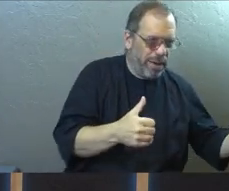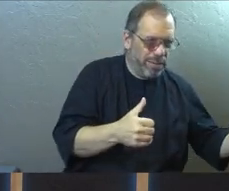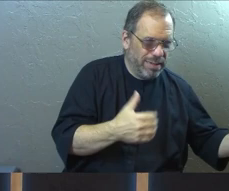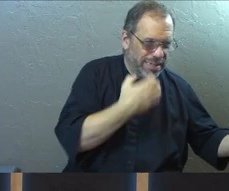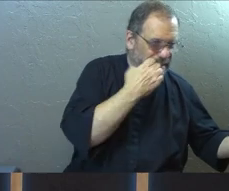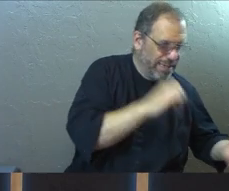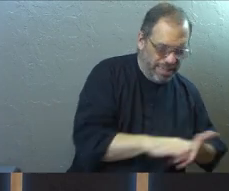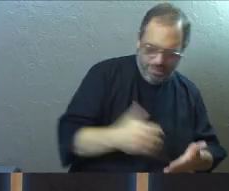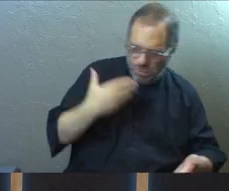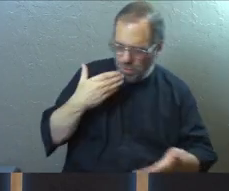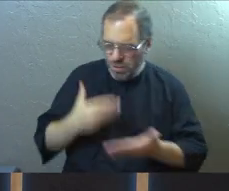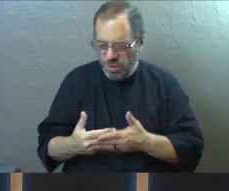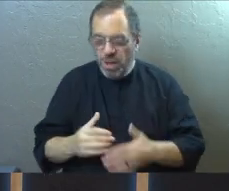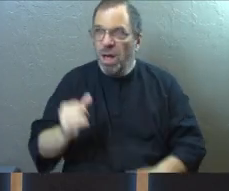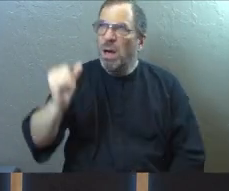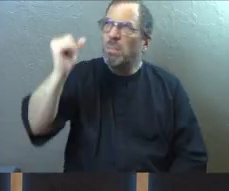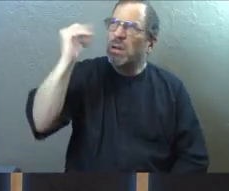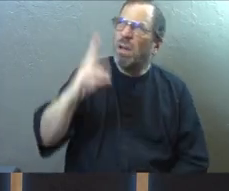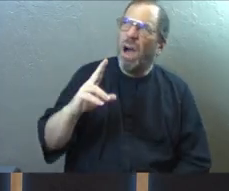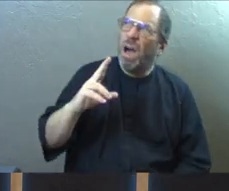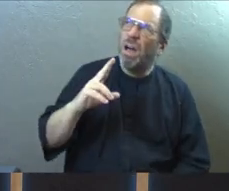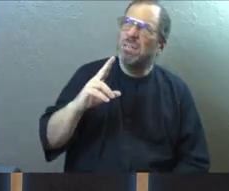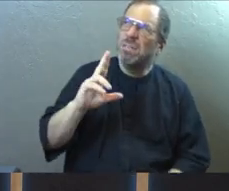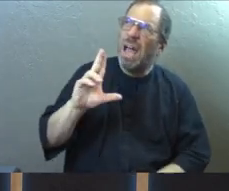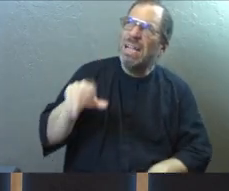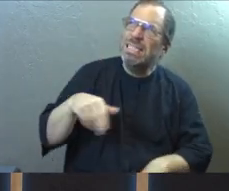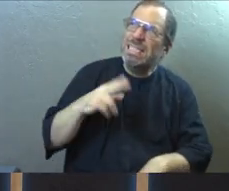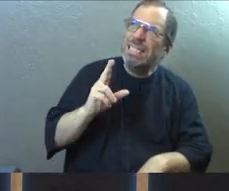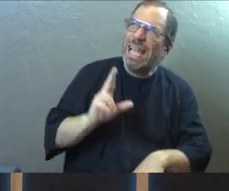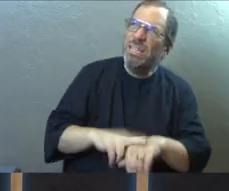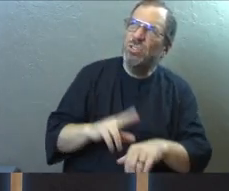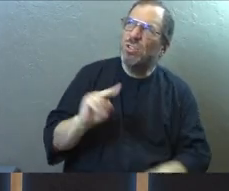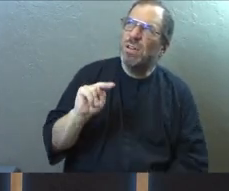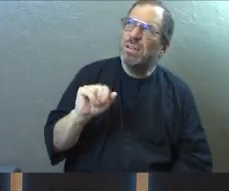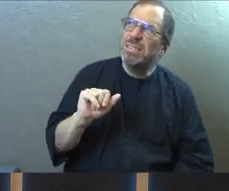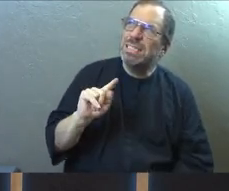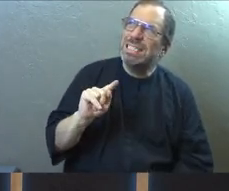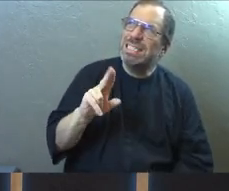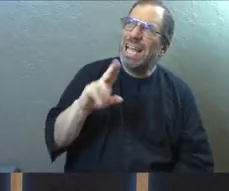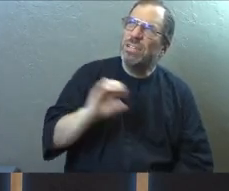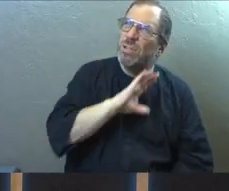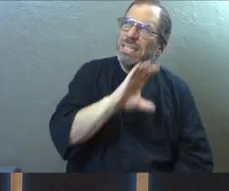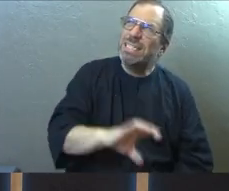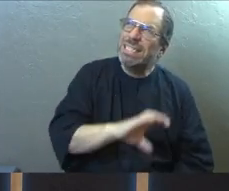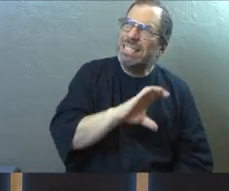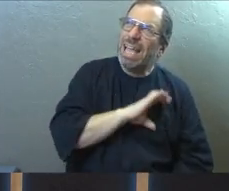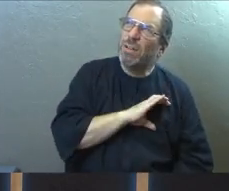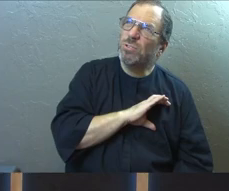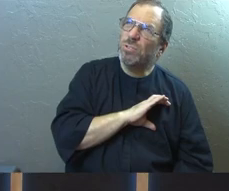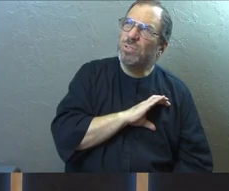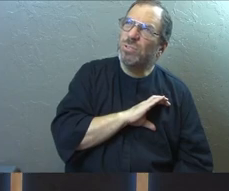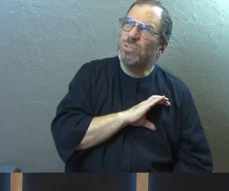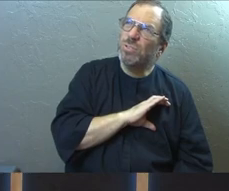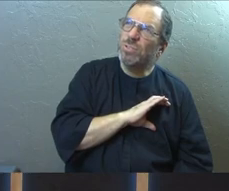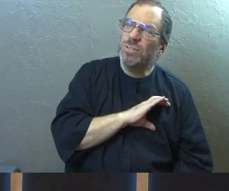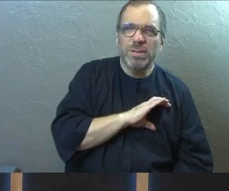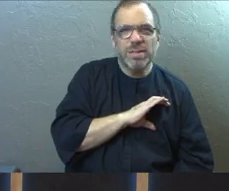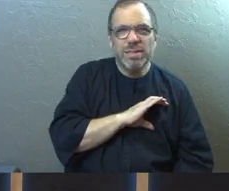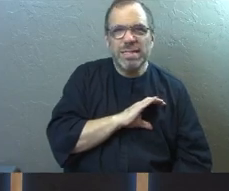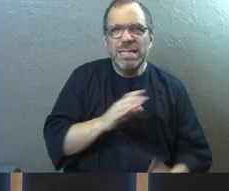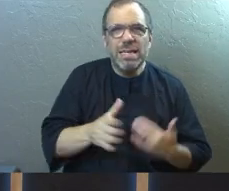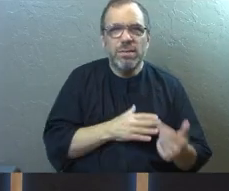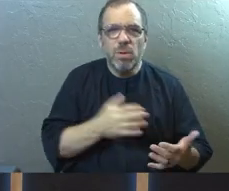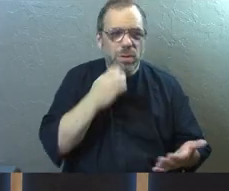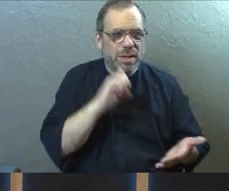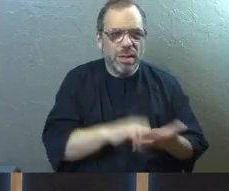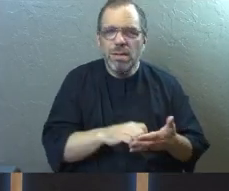There's something in the nature of the God that we worship and that we love so much that says, even though you're evil, I'm still going to